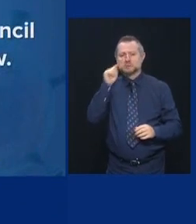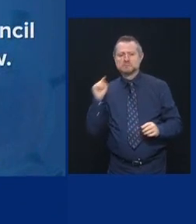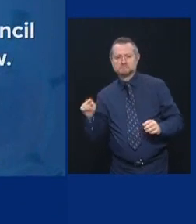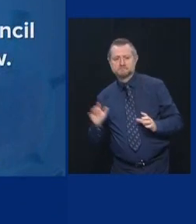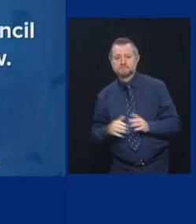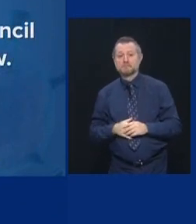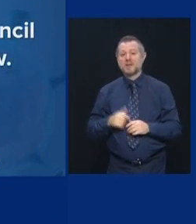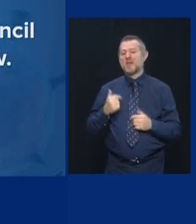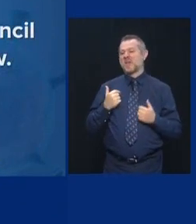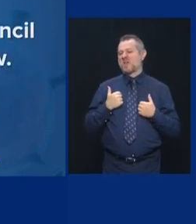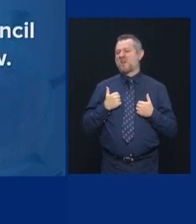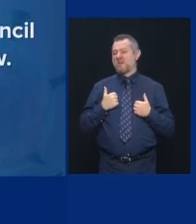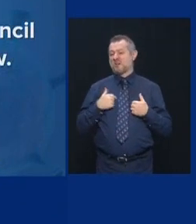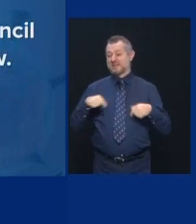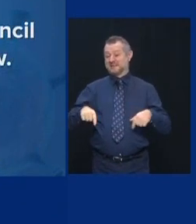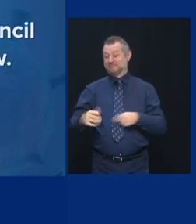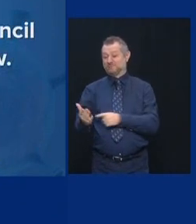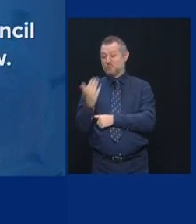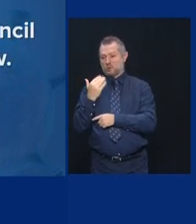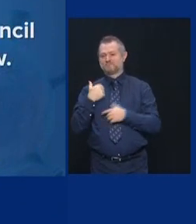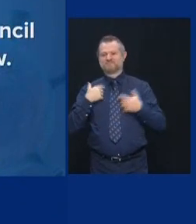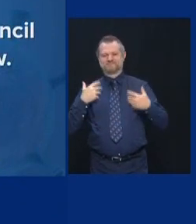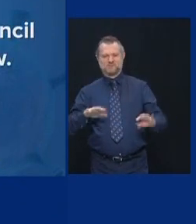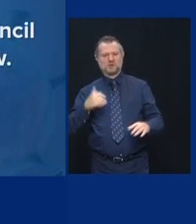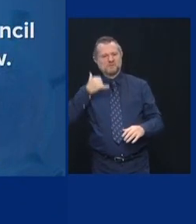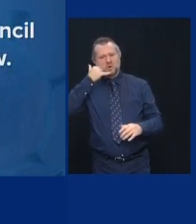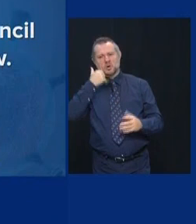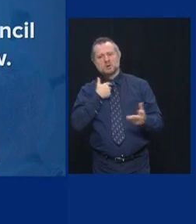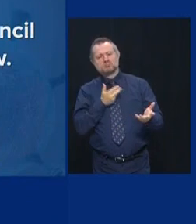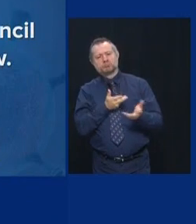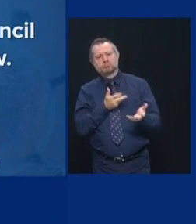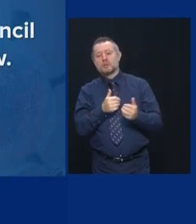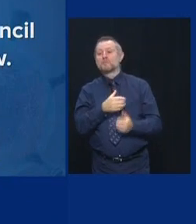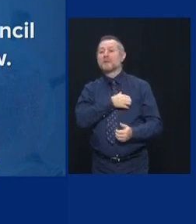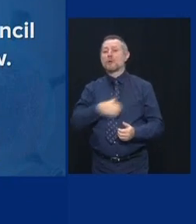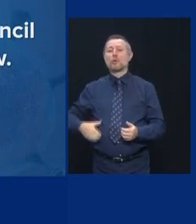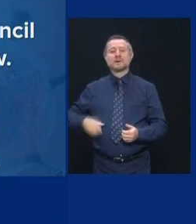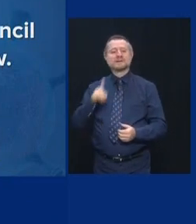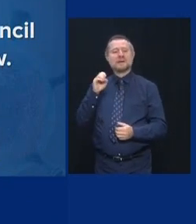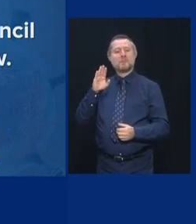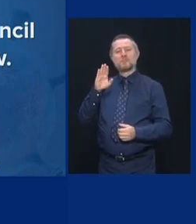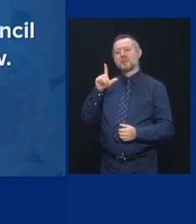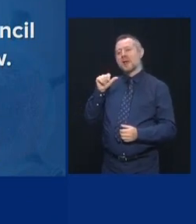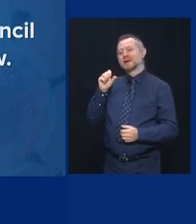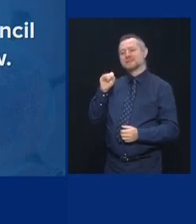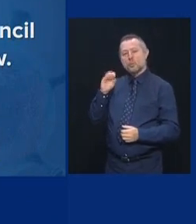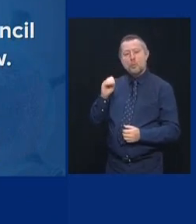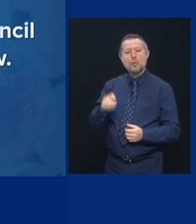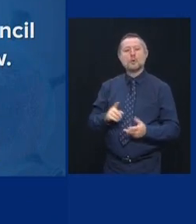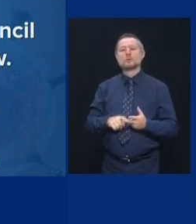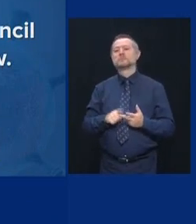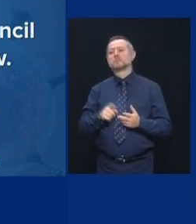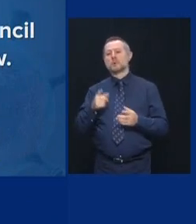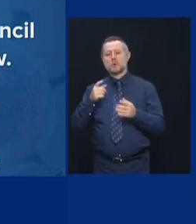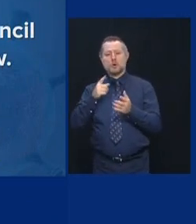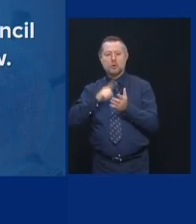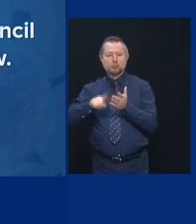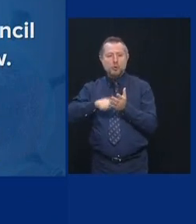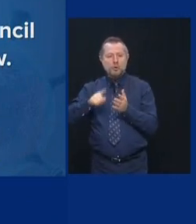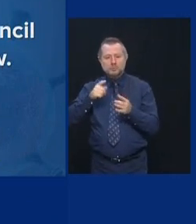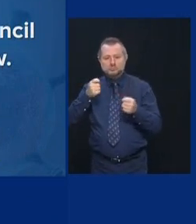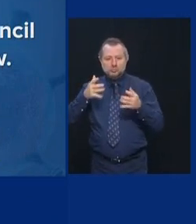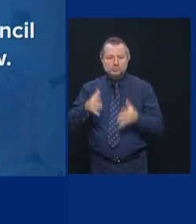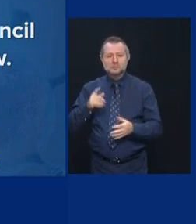I just got off the telephone with Mayor de Blasio, Controller Stringer, Council Speaker Johnson, UFT President Mike